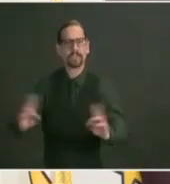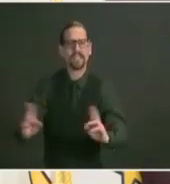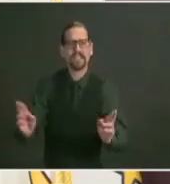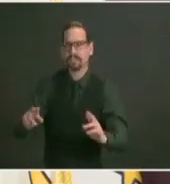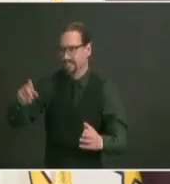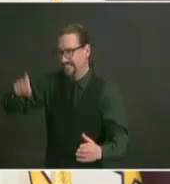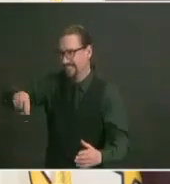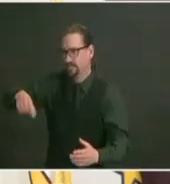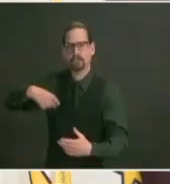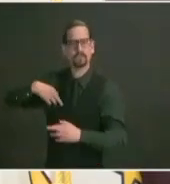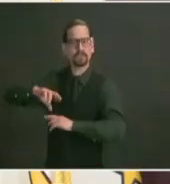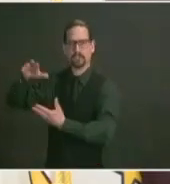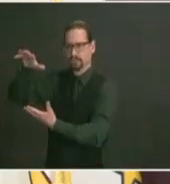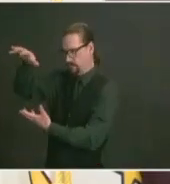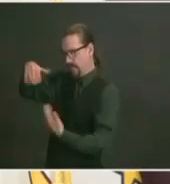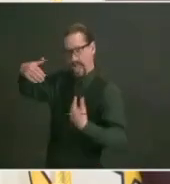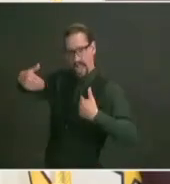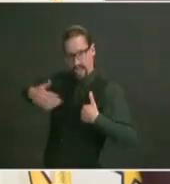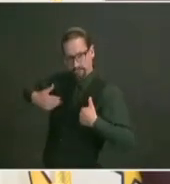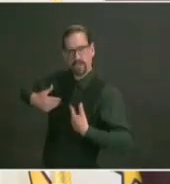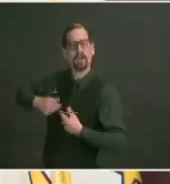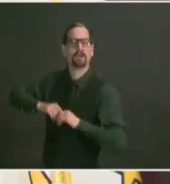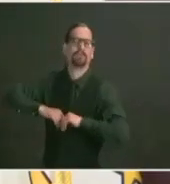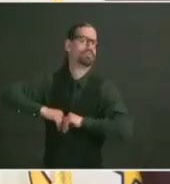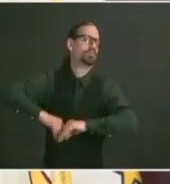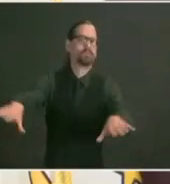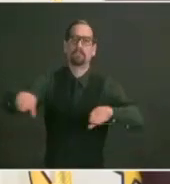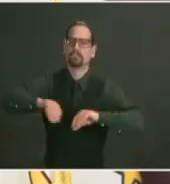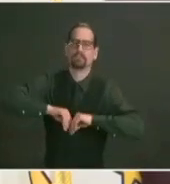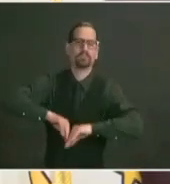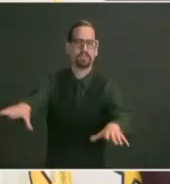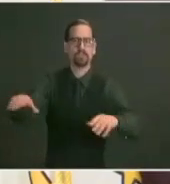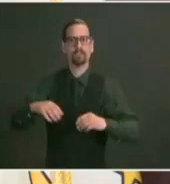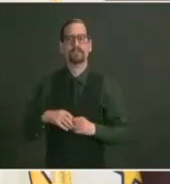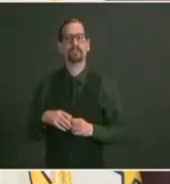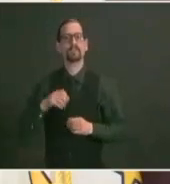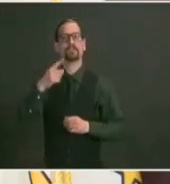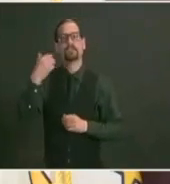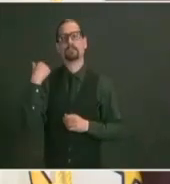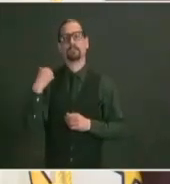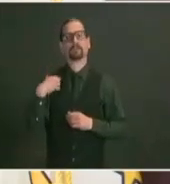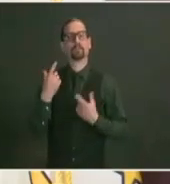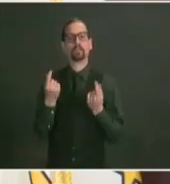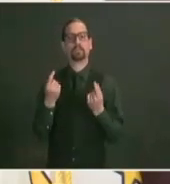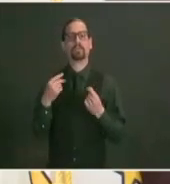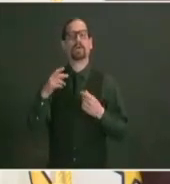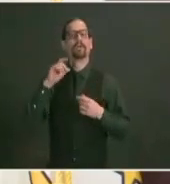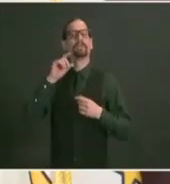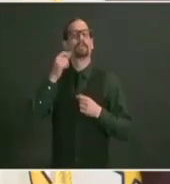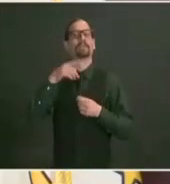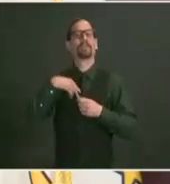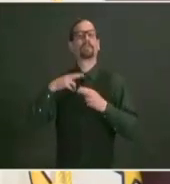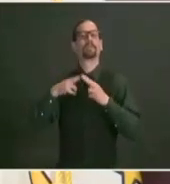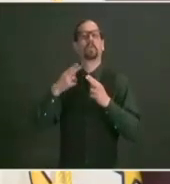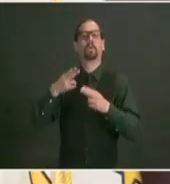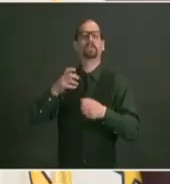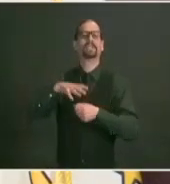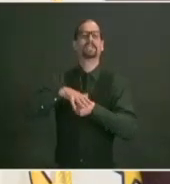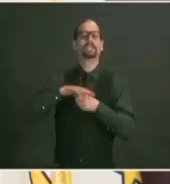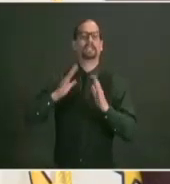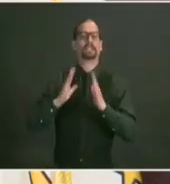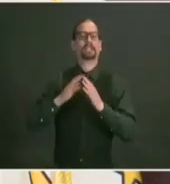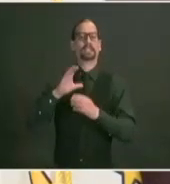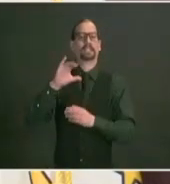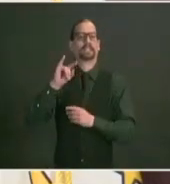regional sites and tom will talk more about that when he when he makes his comments we're going to be opening additional state sites as well and